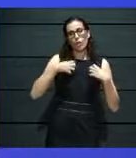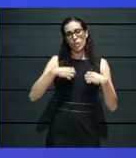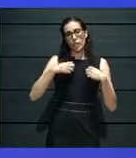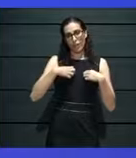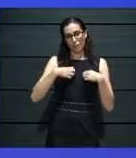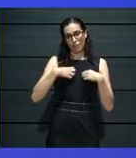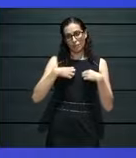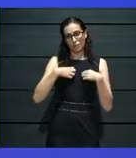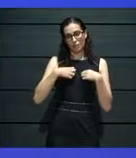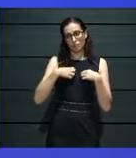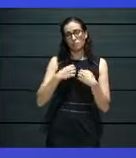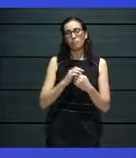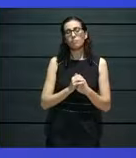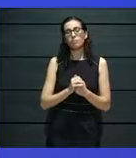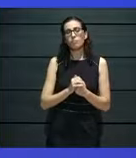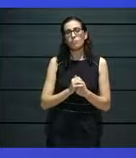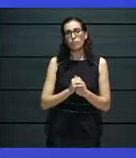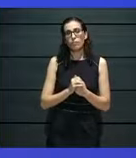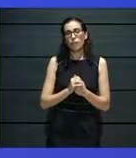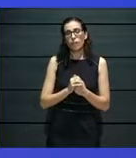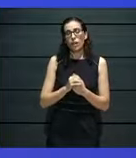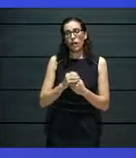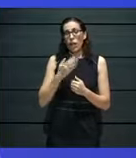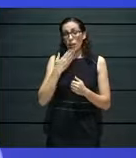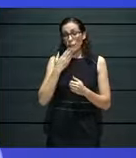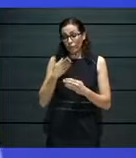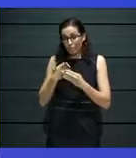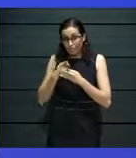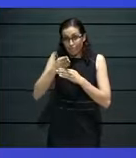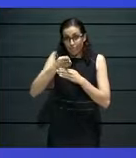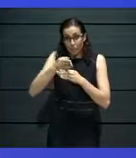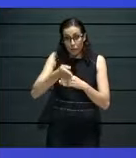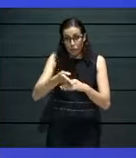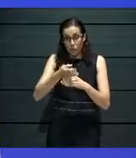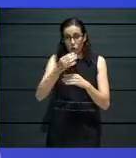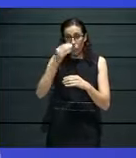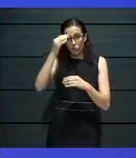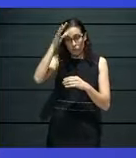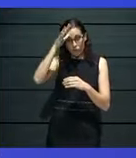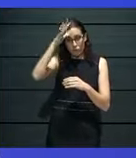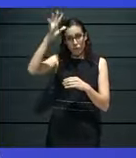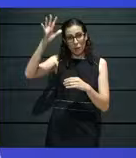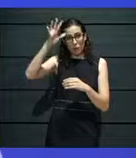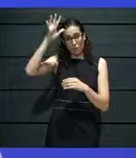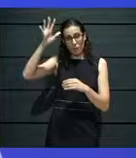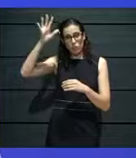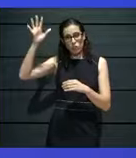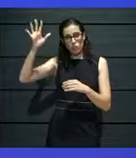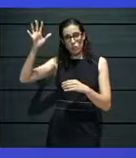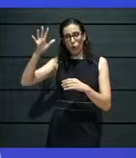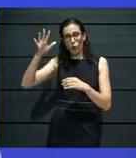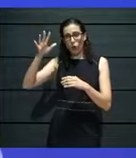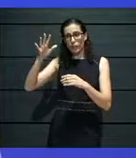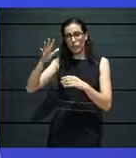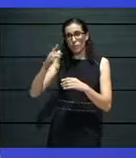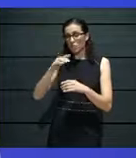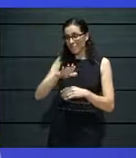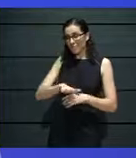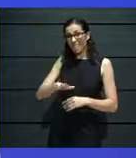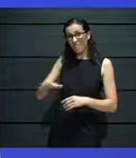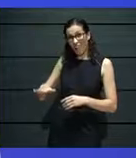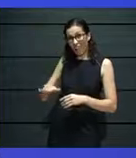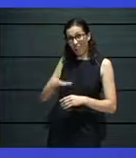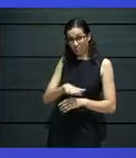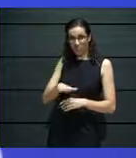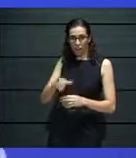Tapping into the creativity, the imagination, and fantasy world of a six-year-old